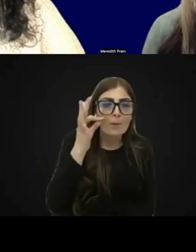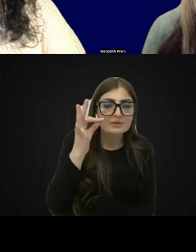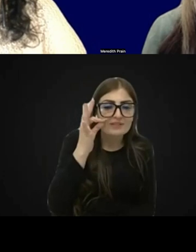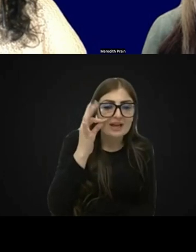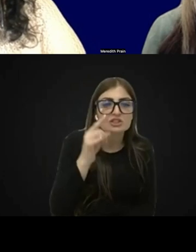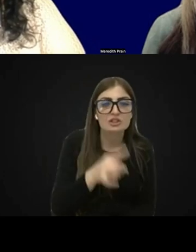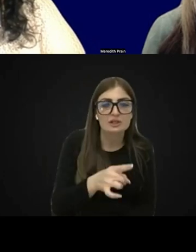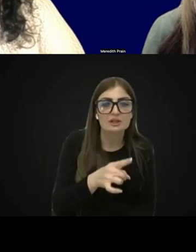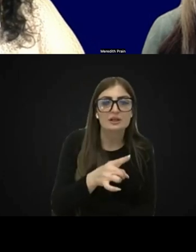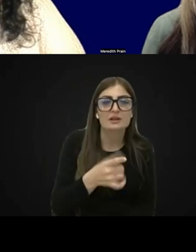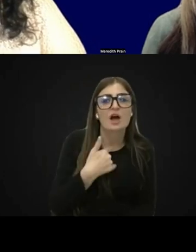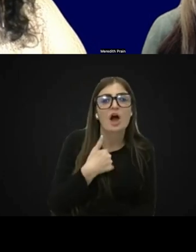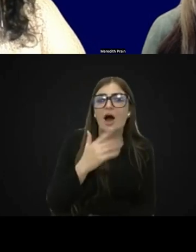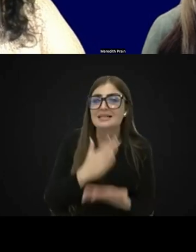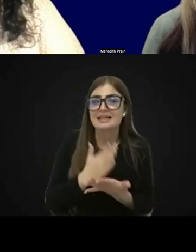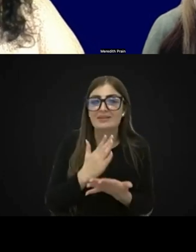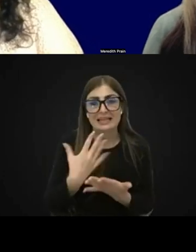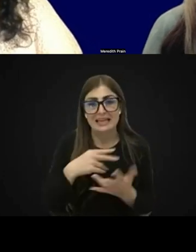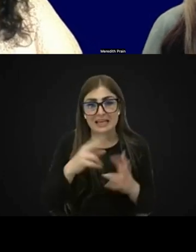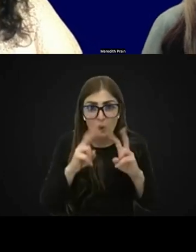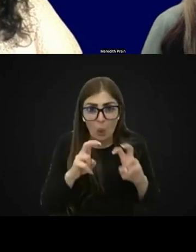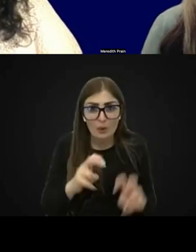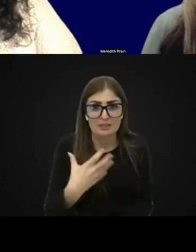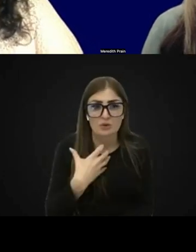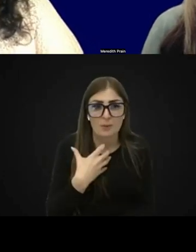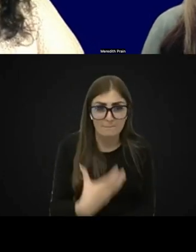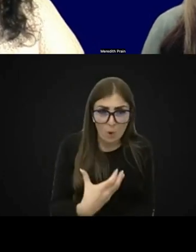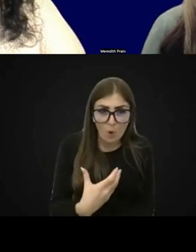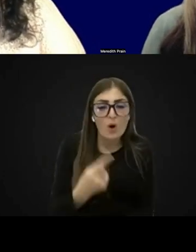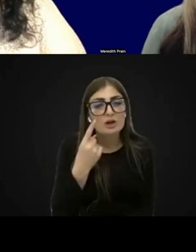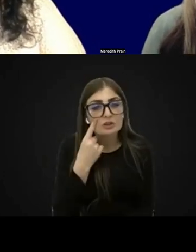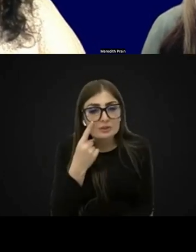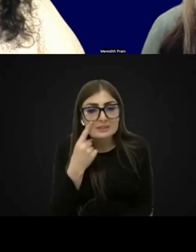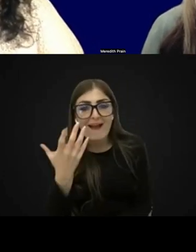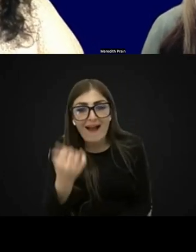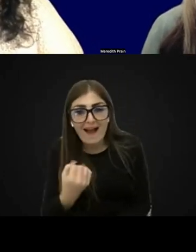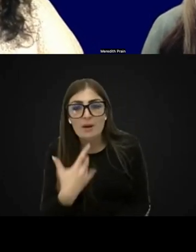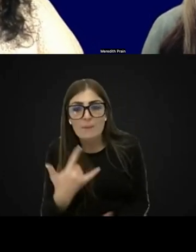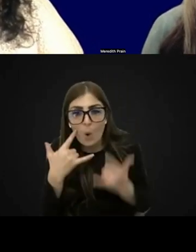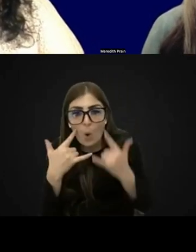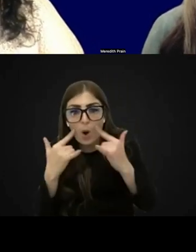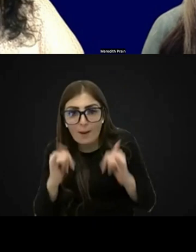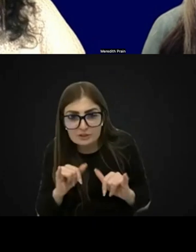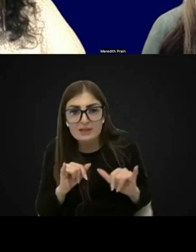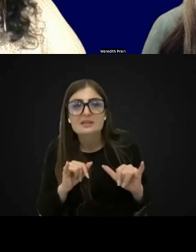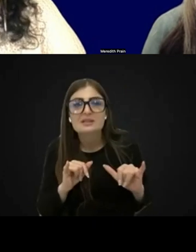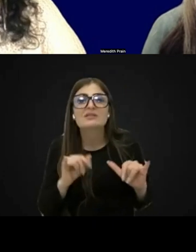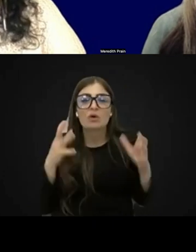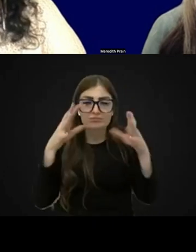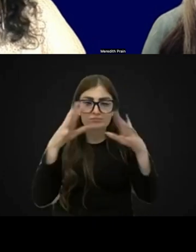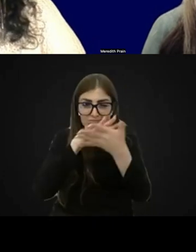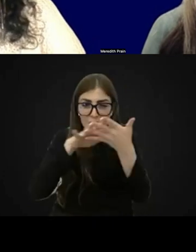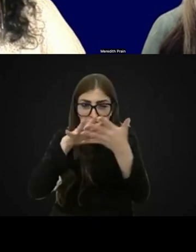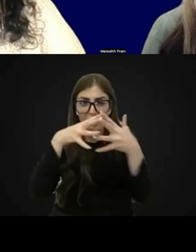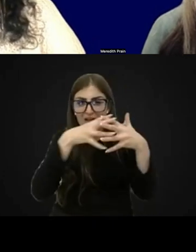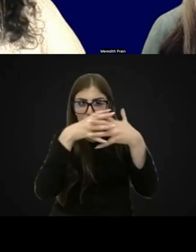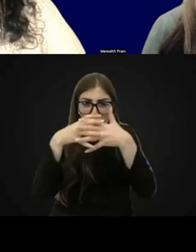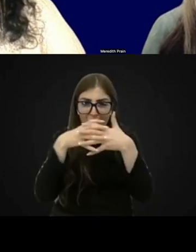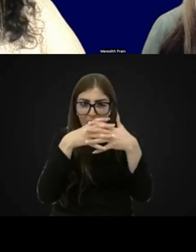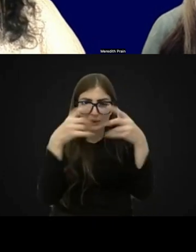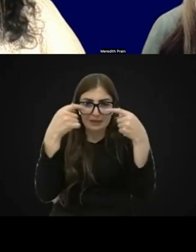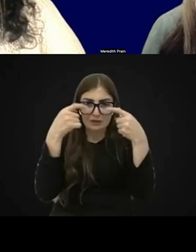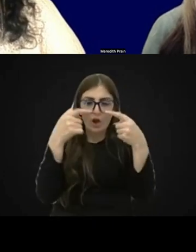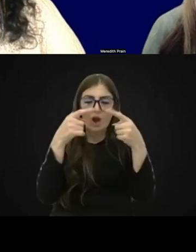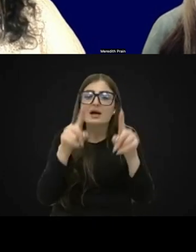It's something that I do definitely need to look into to see if there's objective assessments for crowding. If you know of any, Rebecca, I'm really,